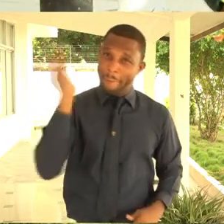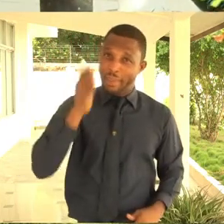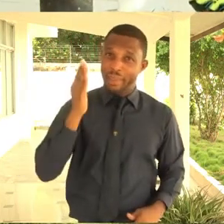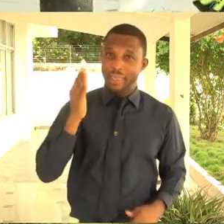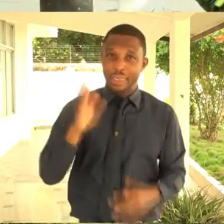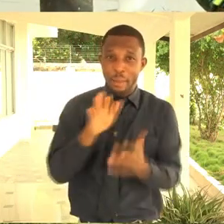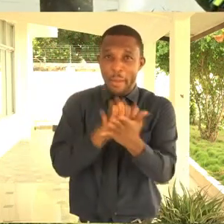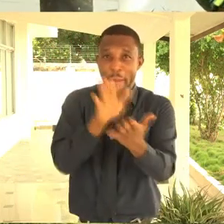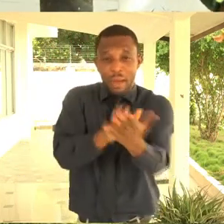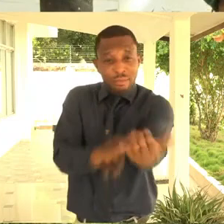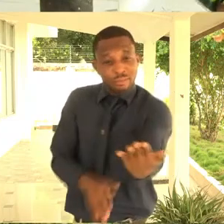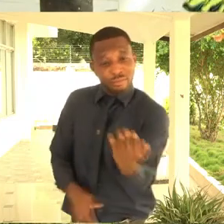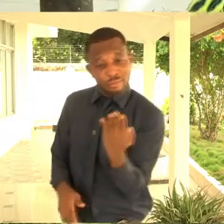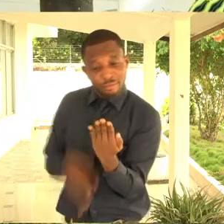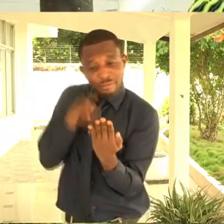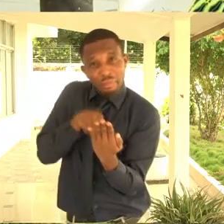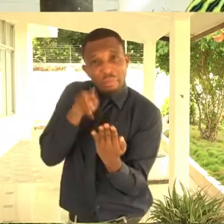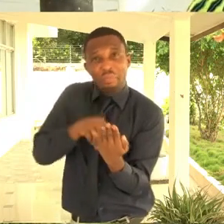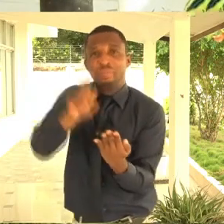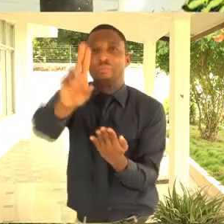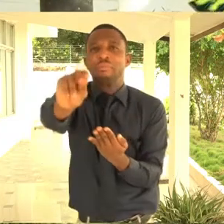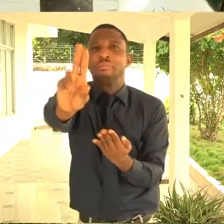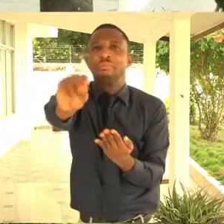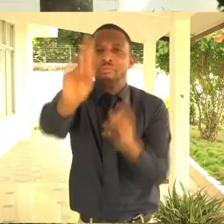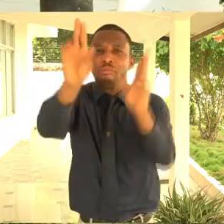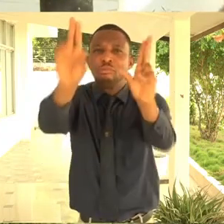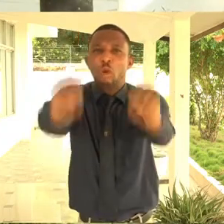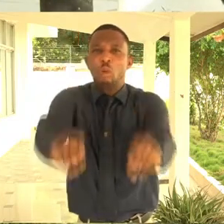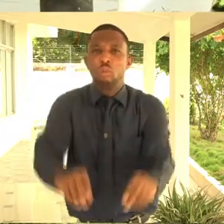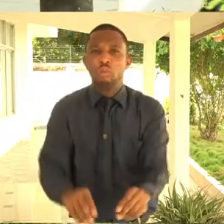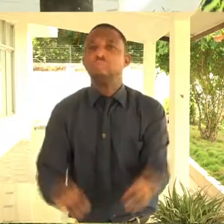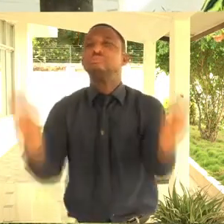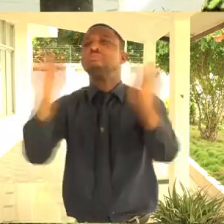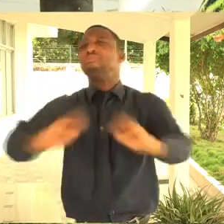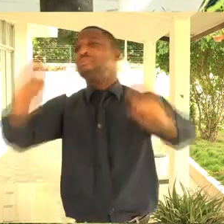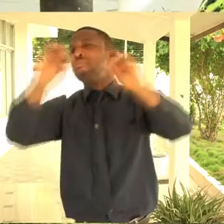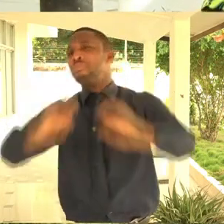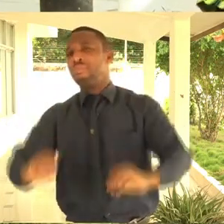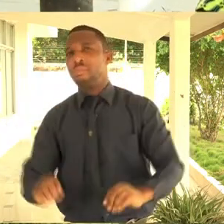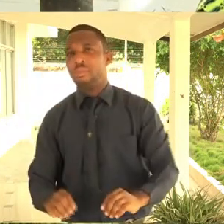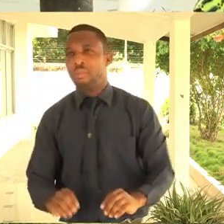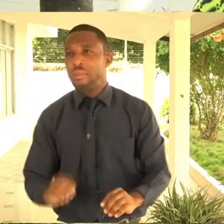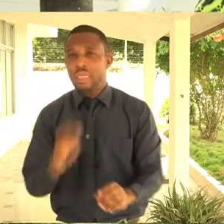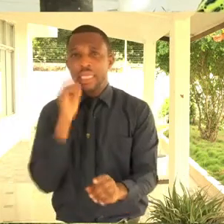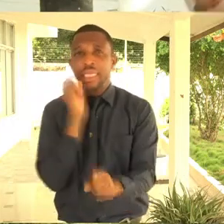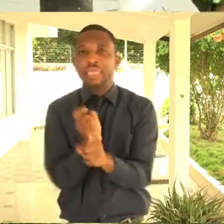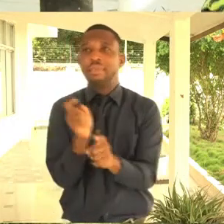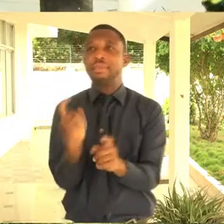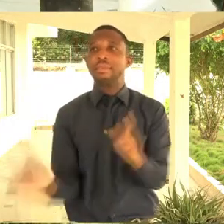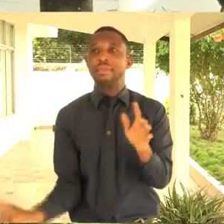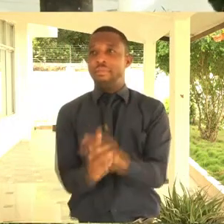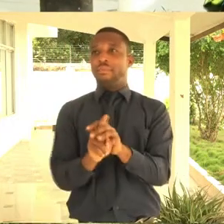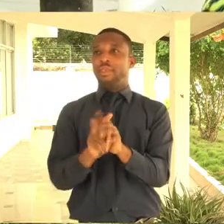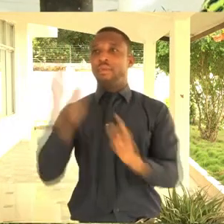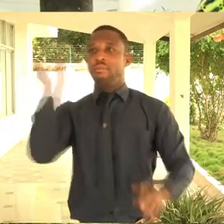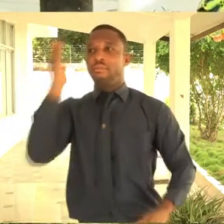Maybe someone might think, well, she will go and leak the information before the speaker comes. So I would rather keep it to myself when it's time